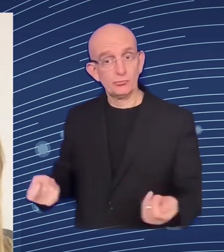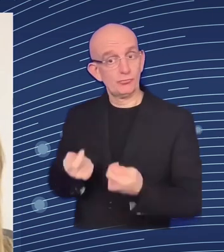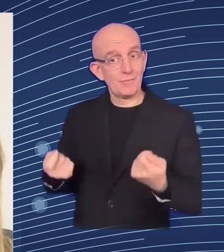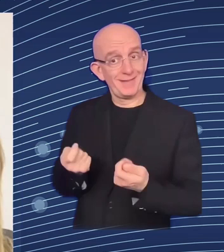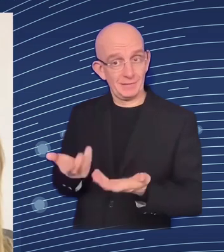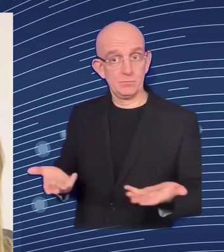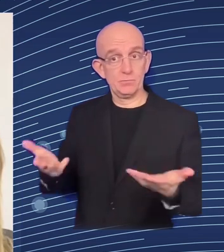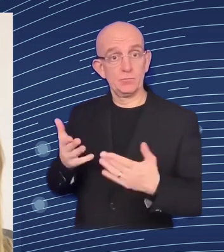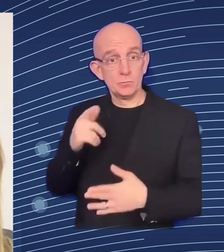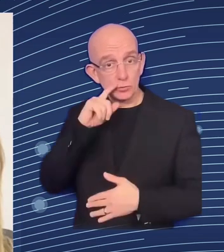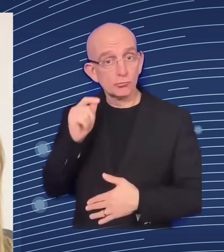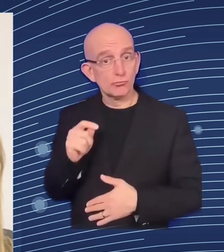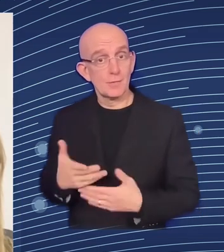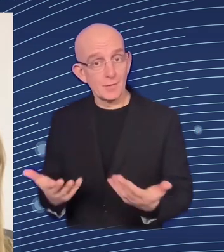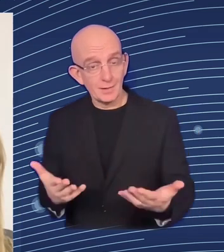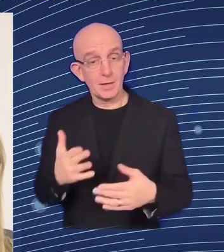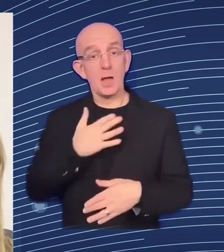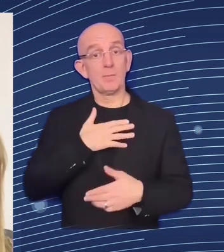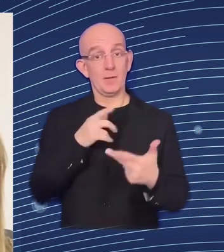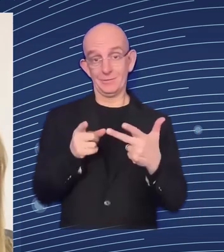being in the eu